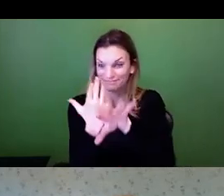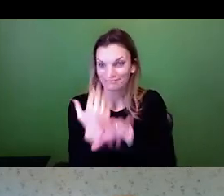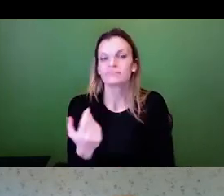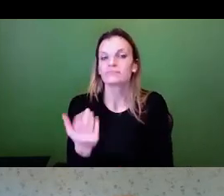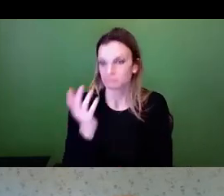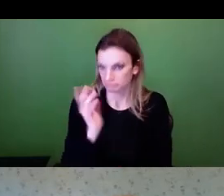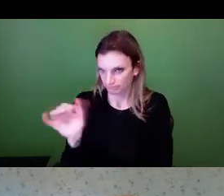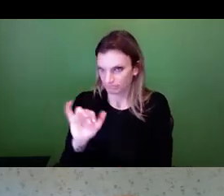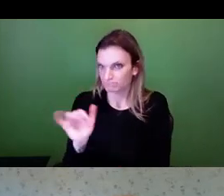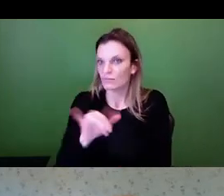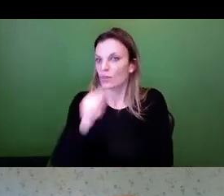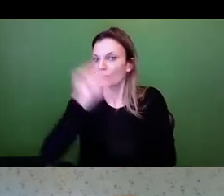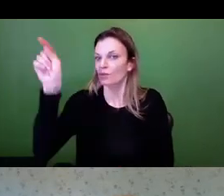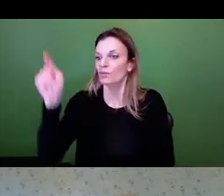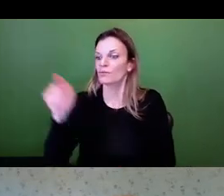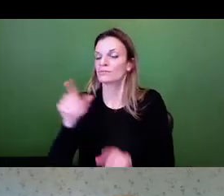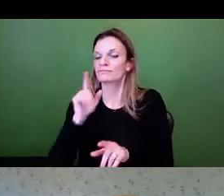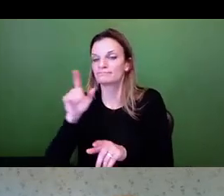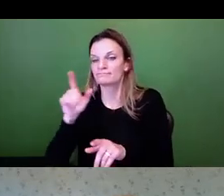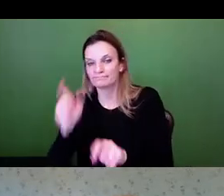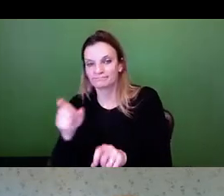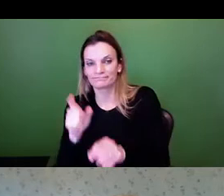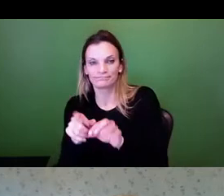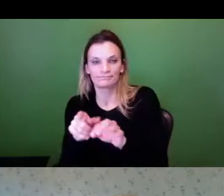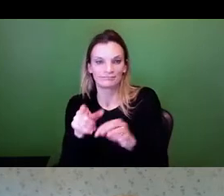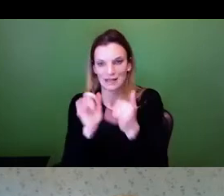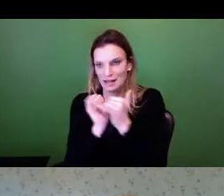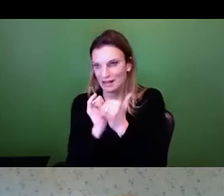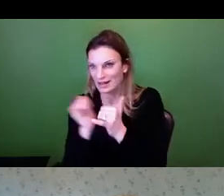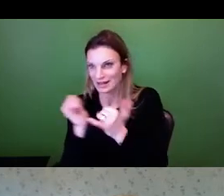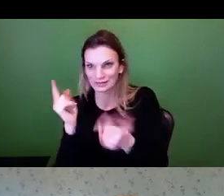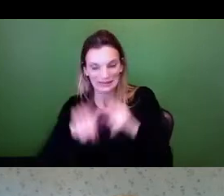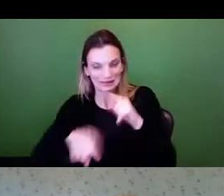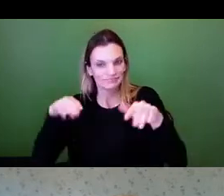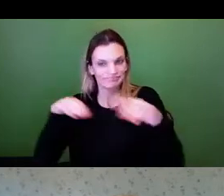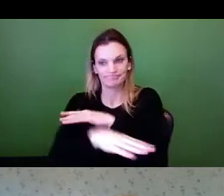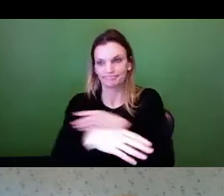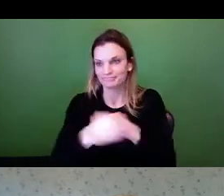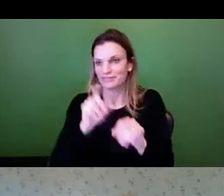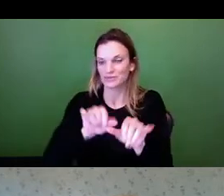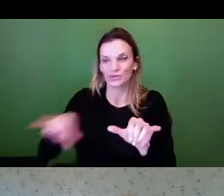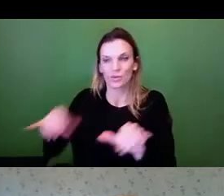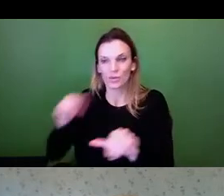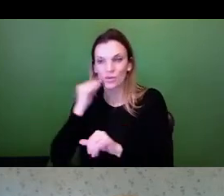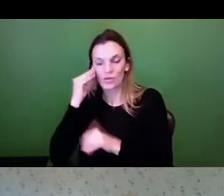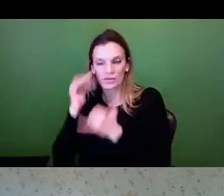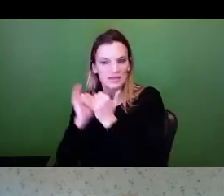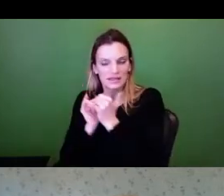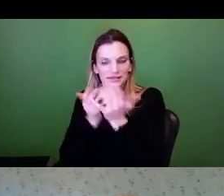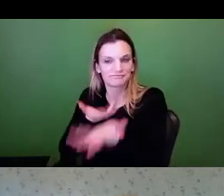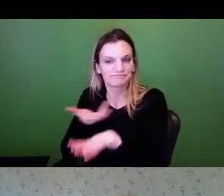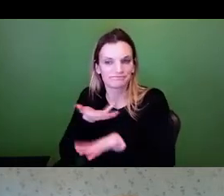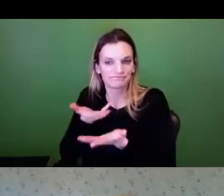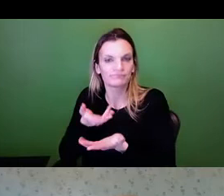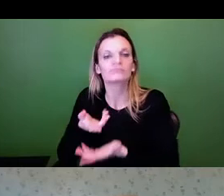folks who had needs. Getting into the office might not be easy for them to